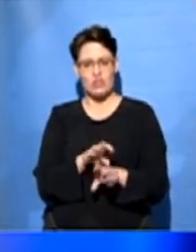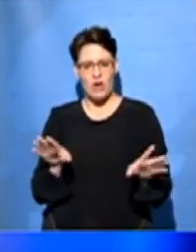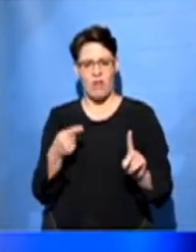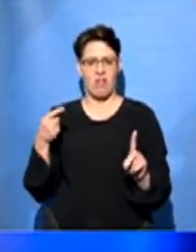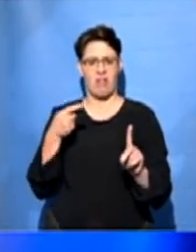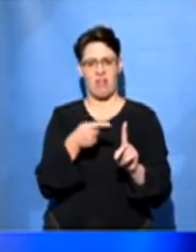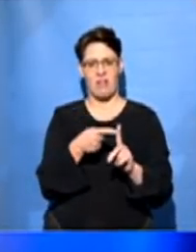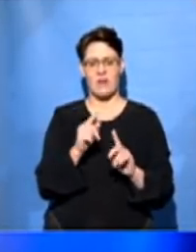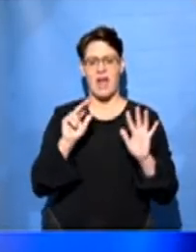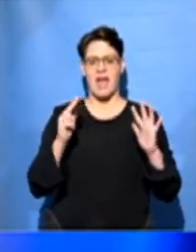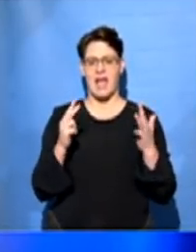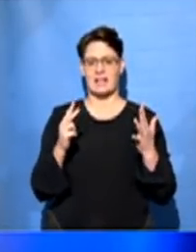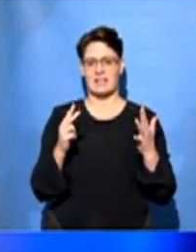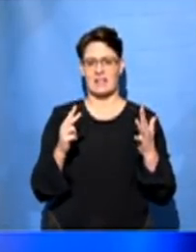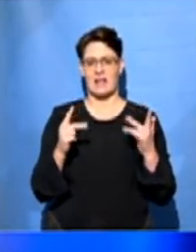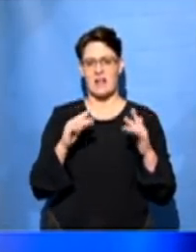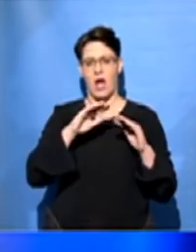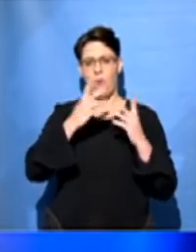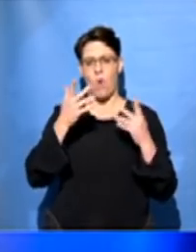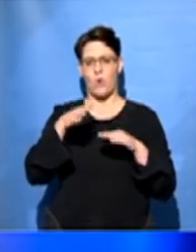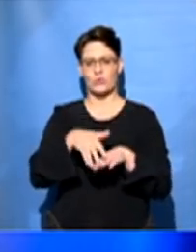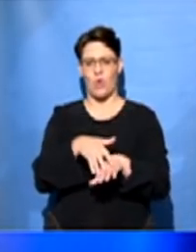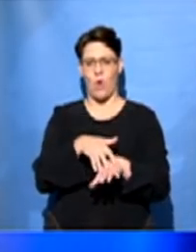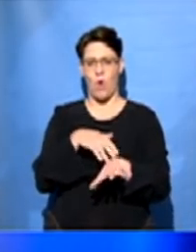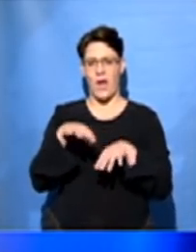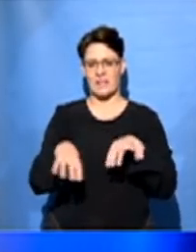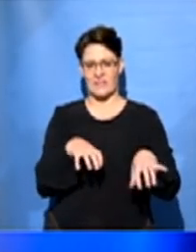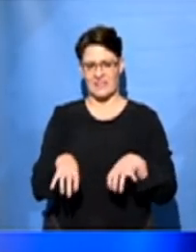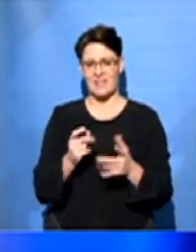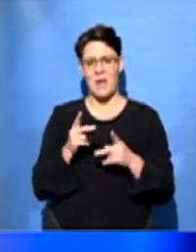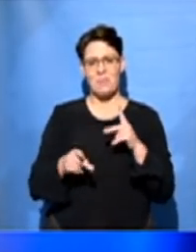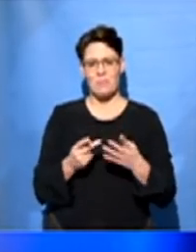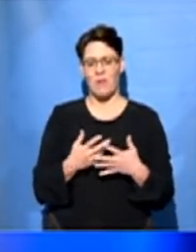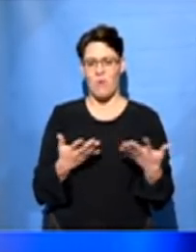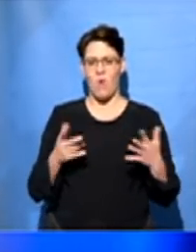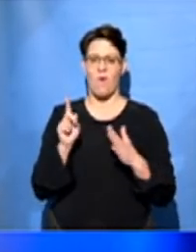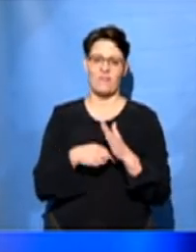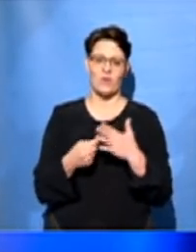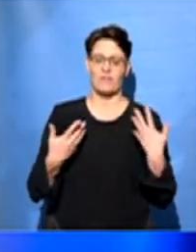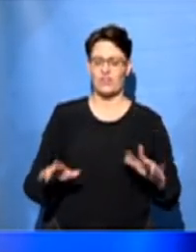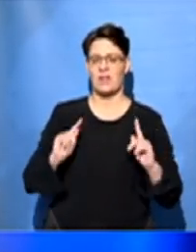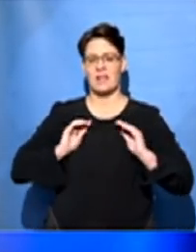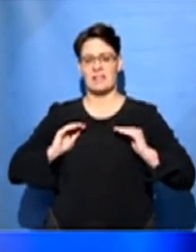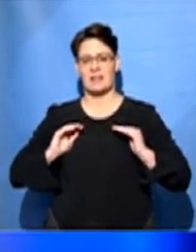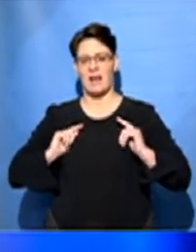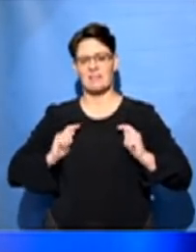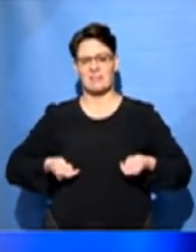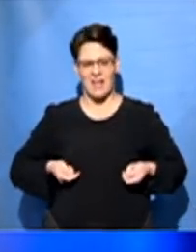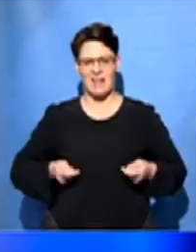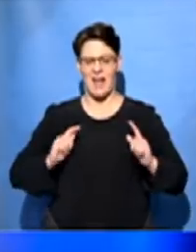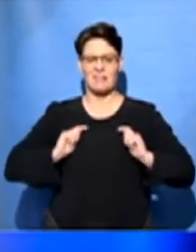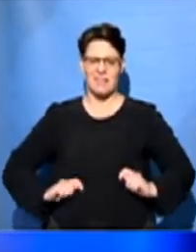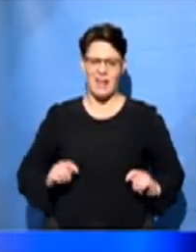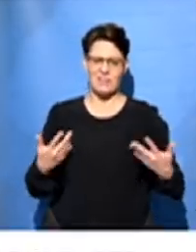towards 8 o'clock now is that it's slowing down activity. suppose people are now, they're voted, they're tired, now they're waiting. Yeah.